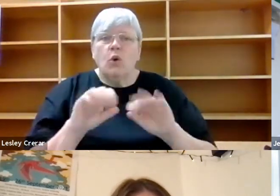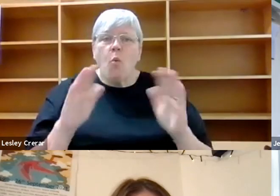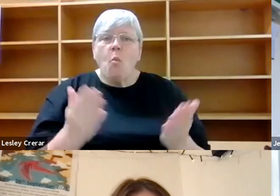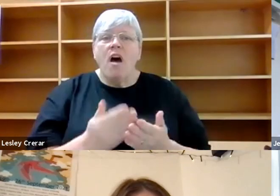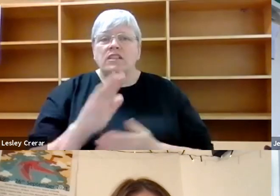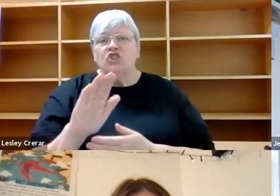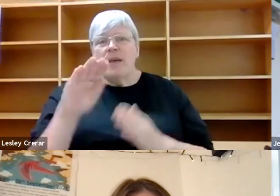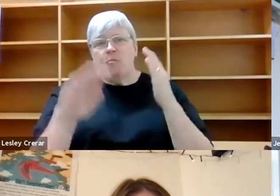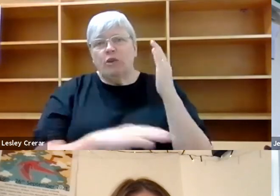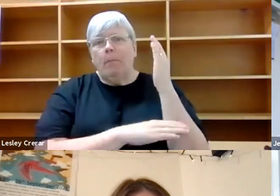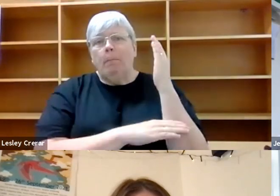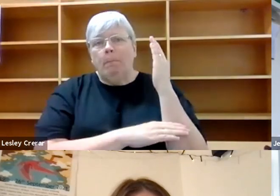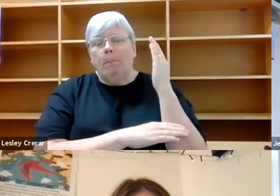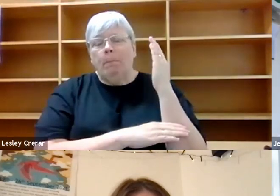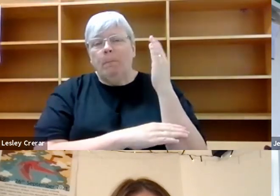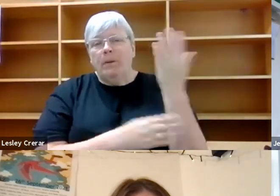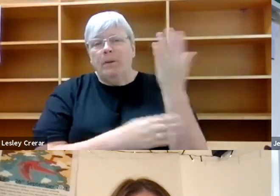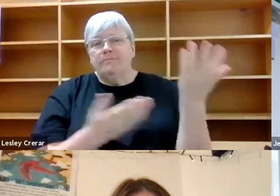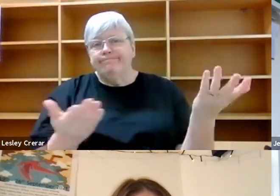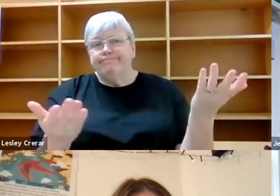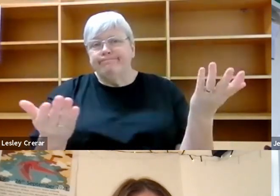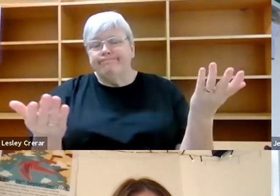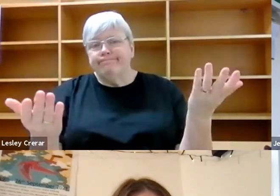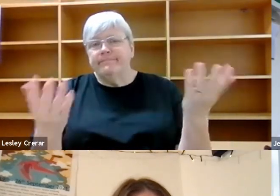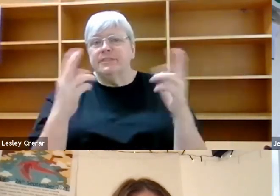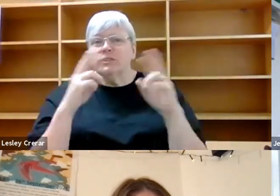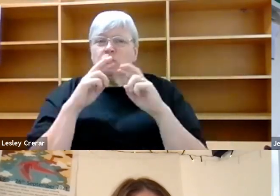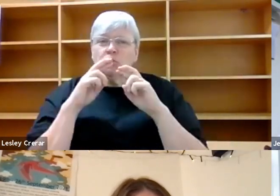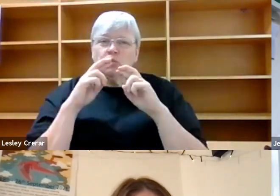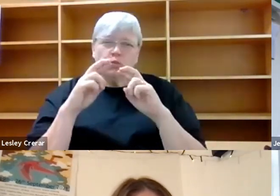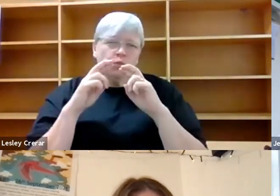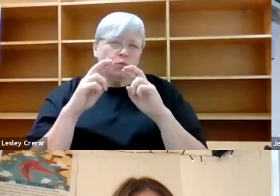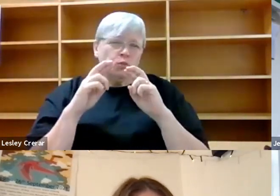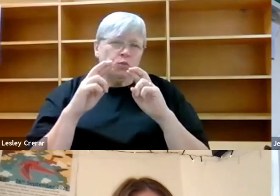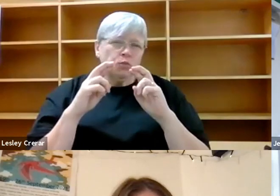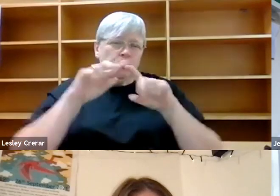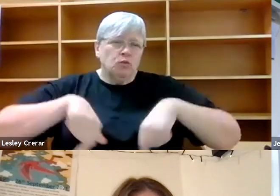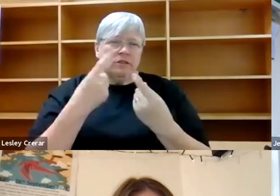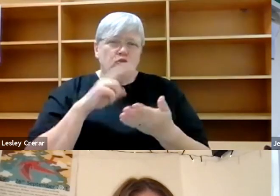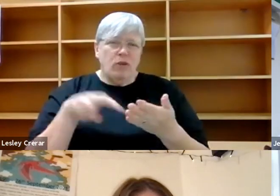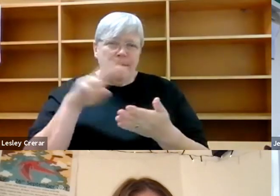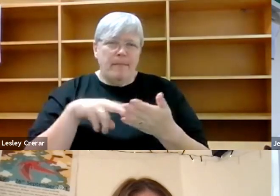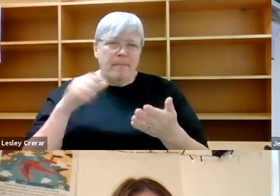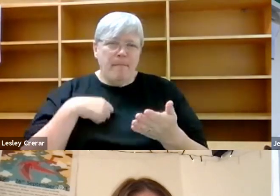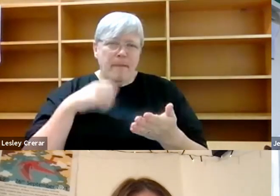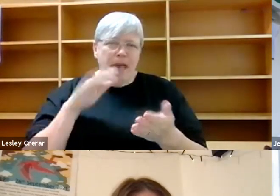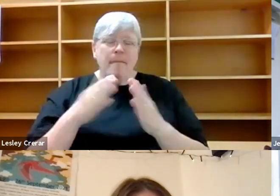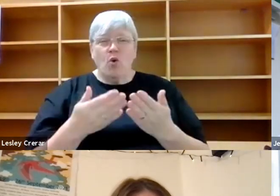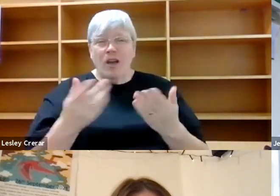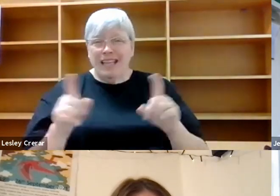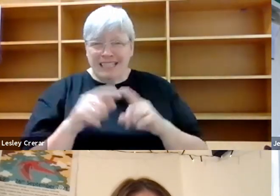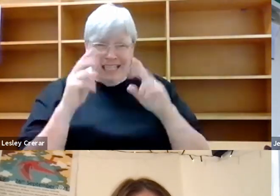planet at the bottom. So I hope that reading my book is like, is like looking,